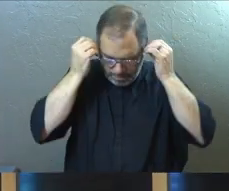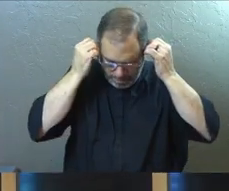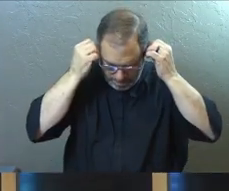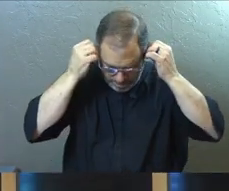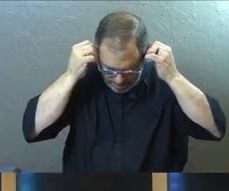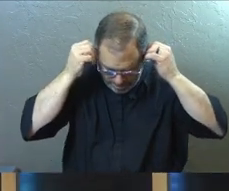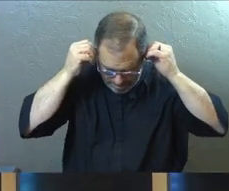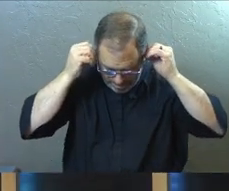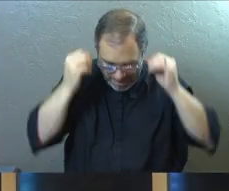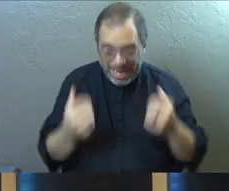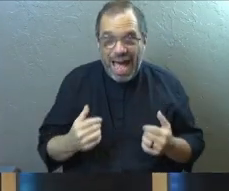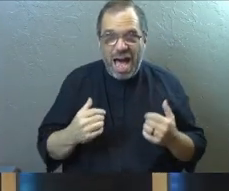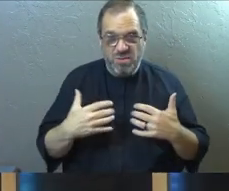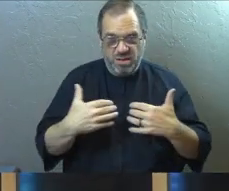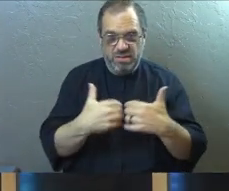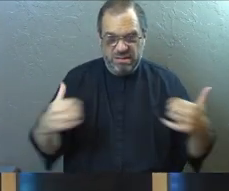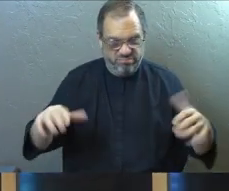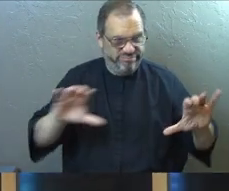And there's distance.